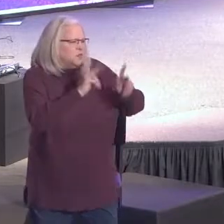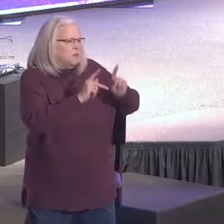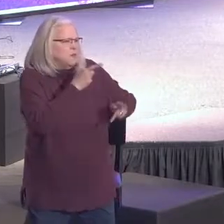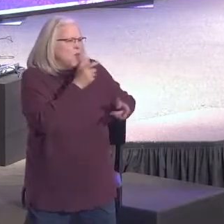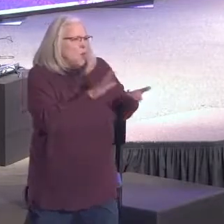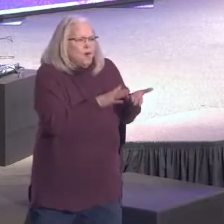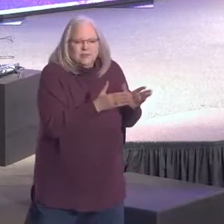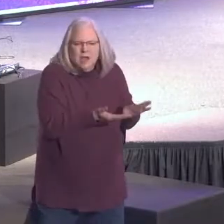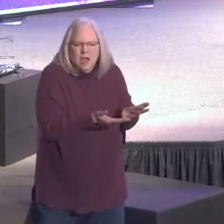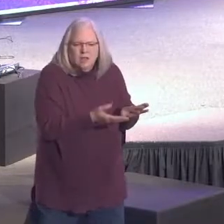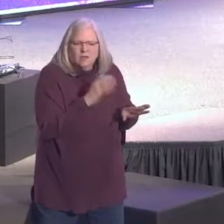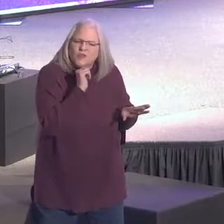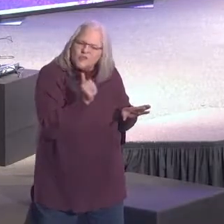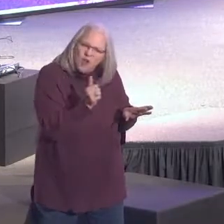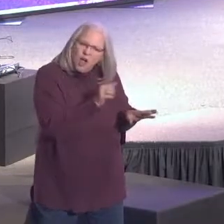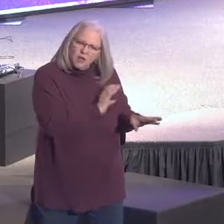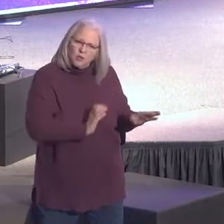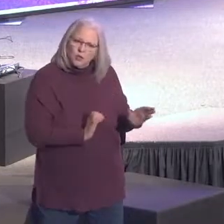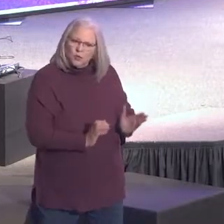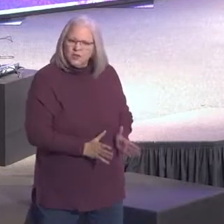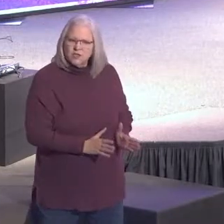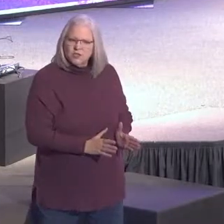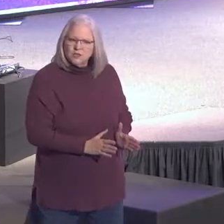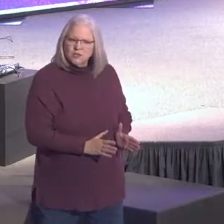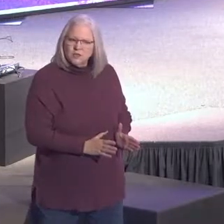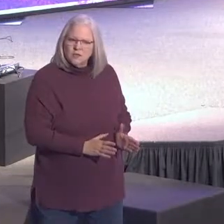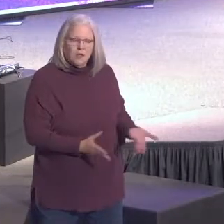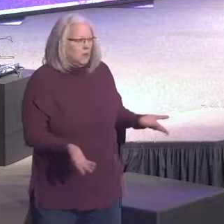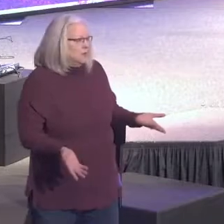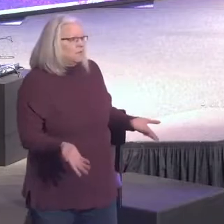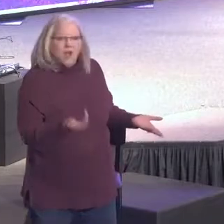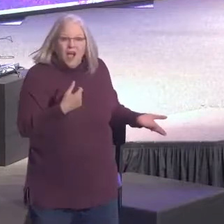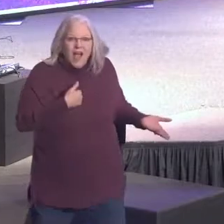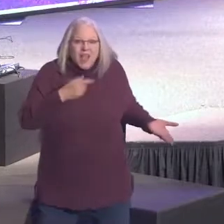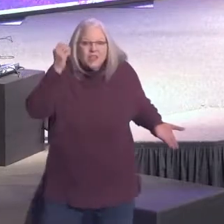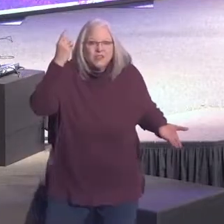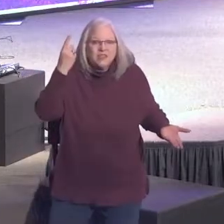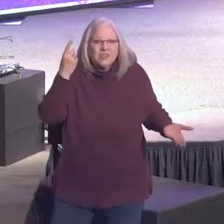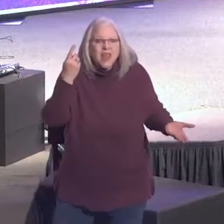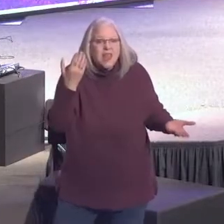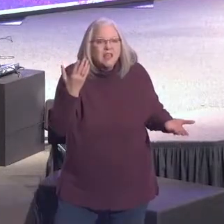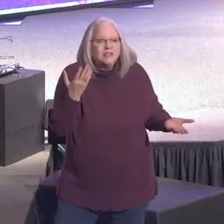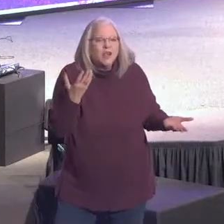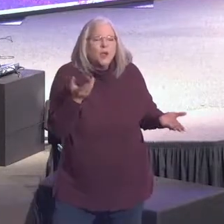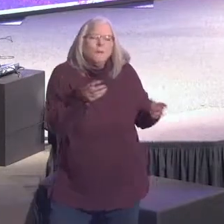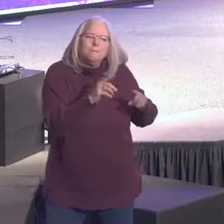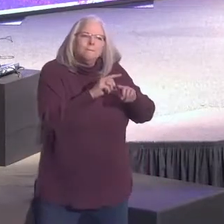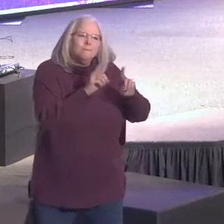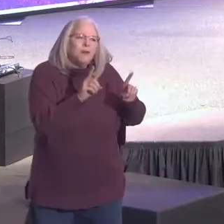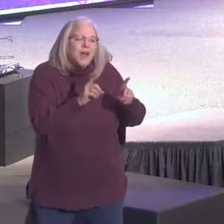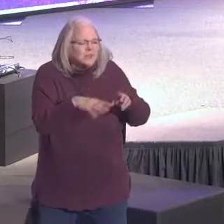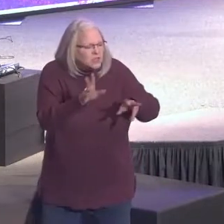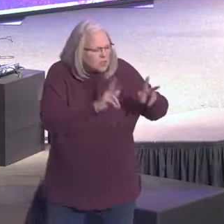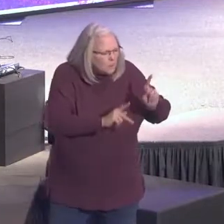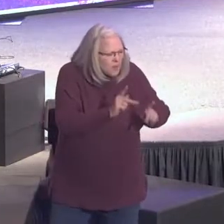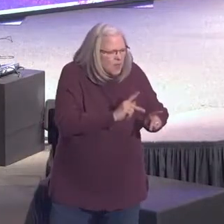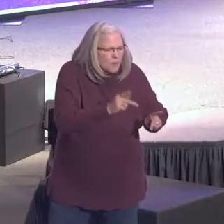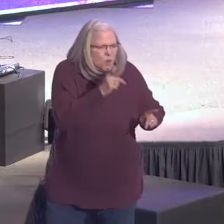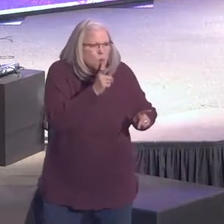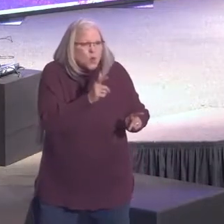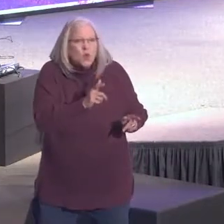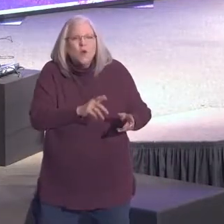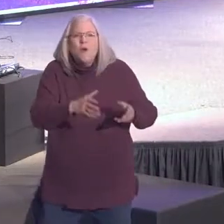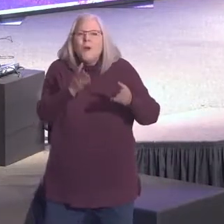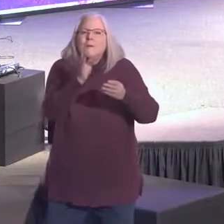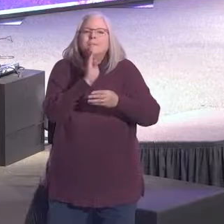foolishness to me. I didn't understand it. I'm in church every week, but I didn't understand the cross. But to those who are being